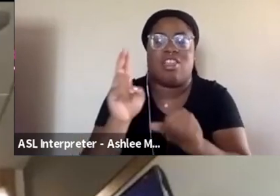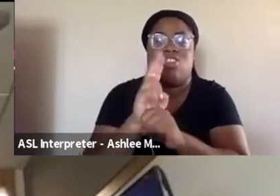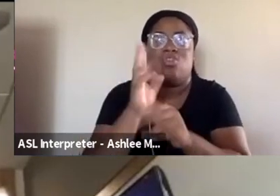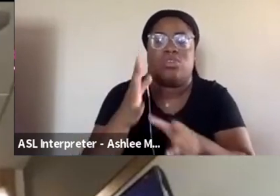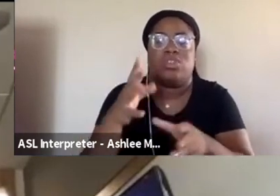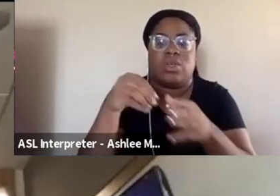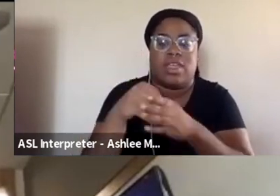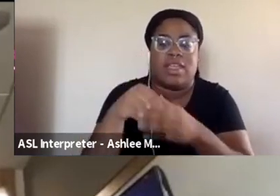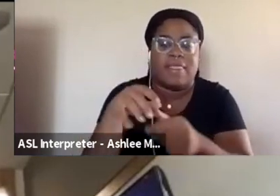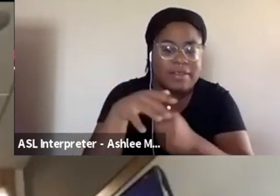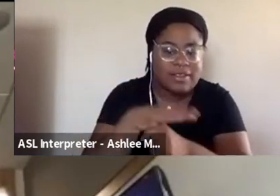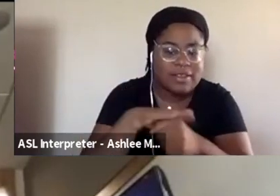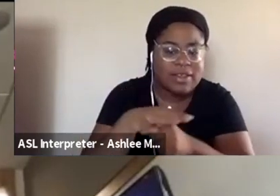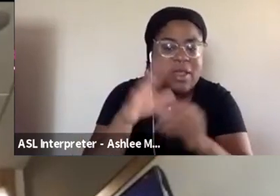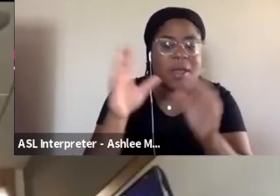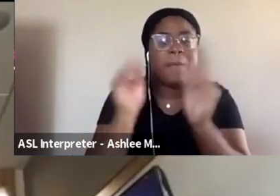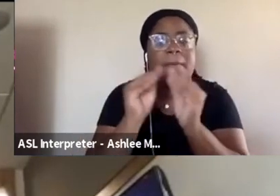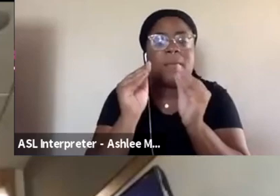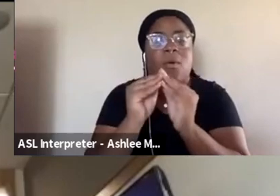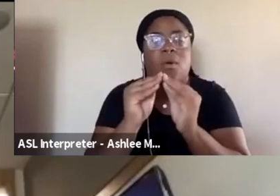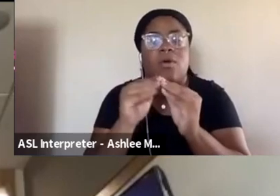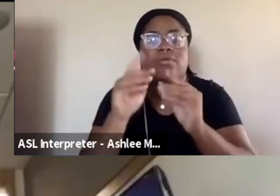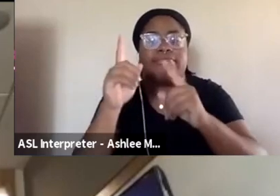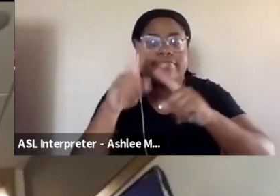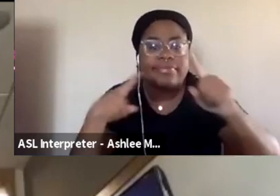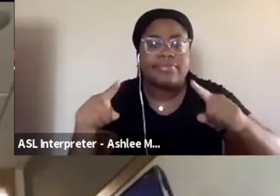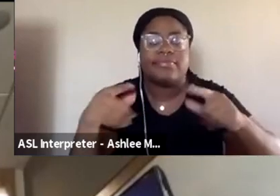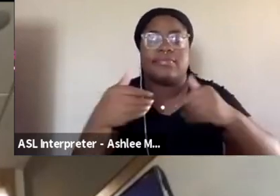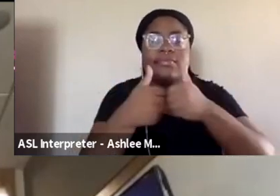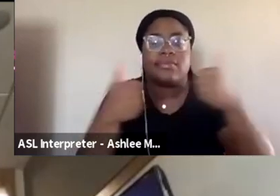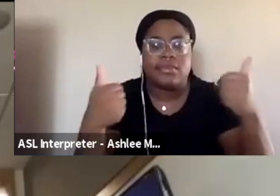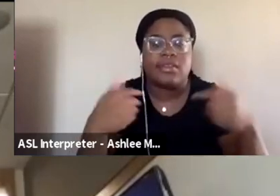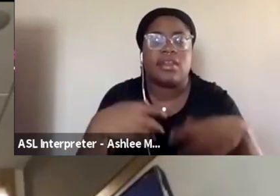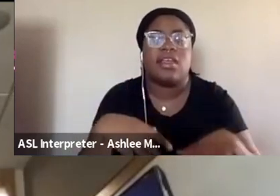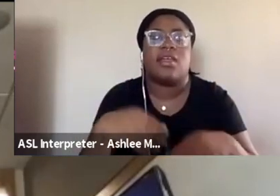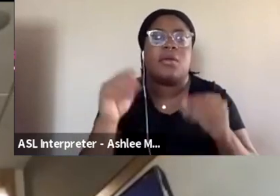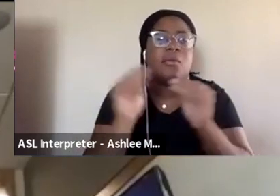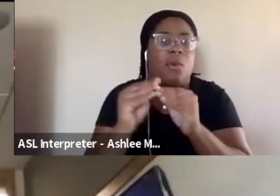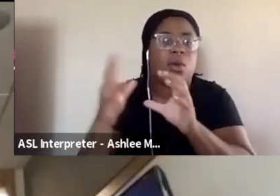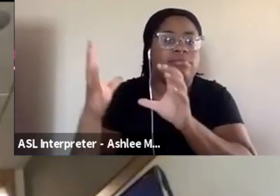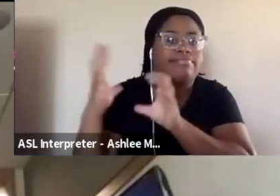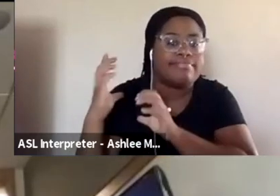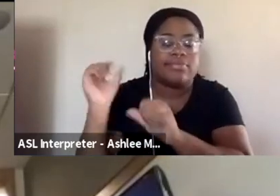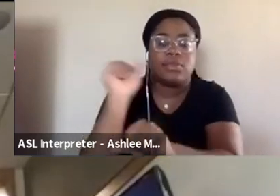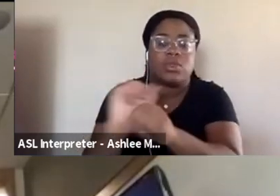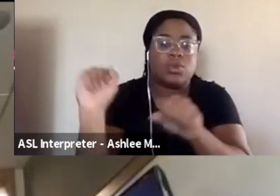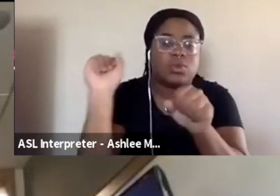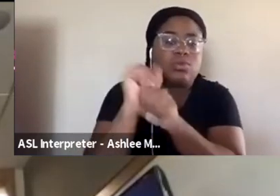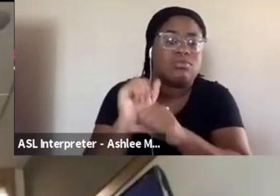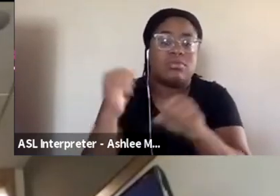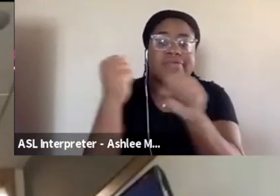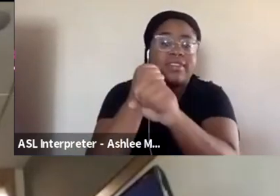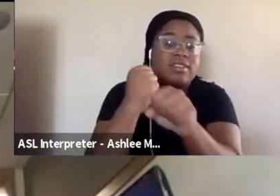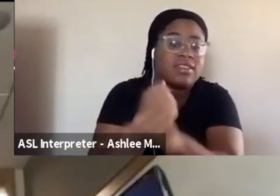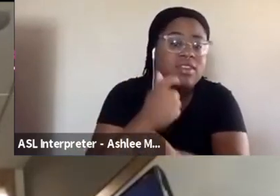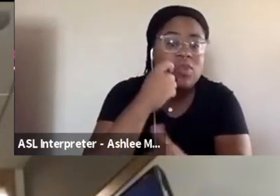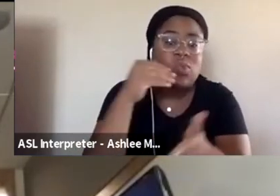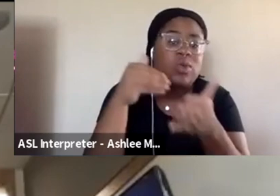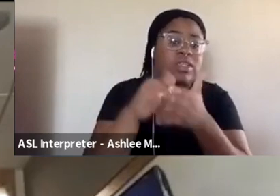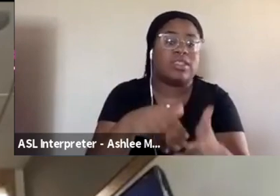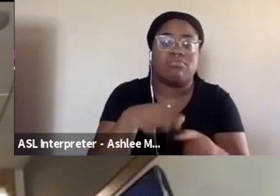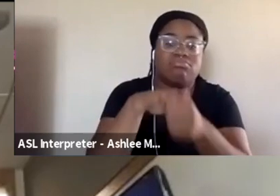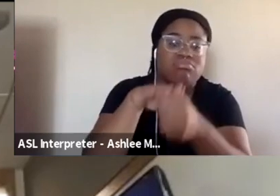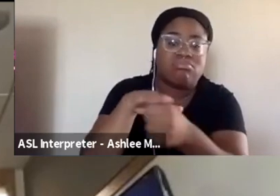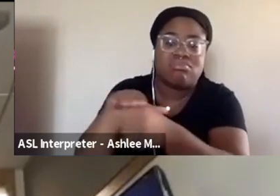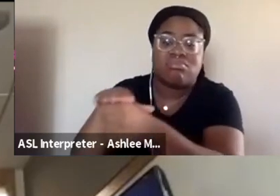then, you know, the more, the more minoritized, like the more labor that they have to have to like, you know, combat, you know, combat and racism and sexism, homophobia,